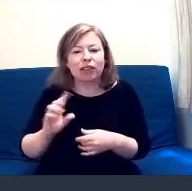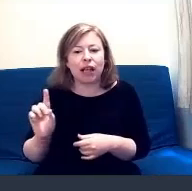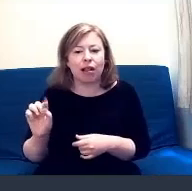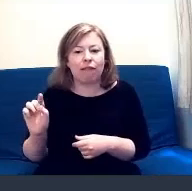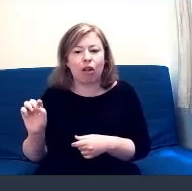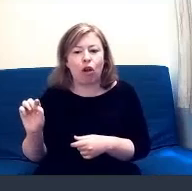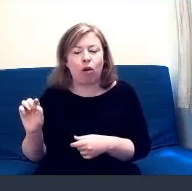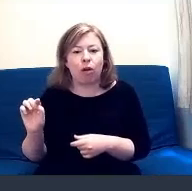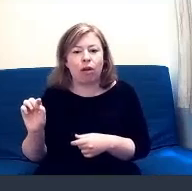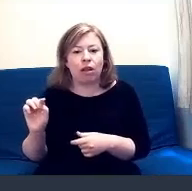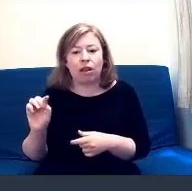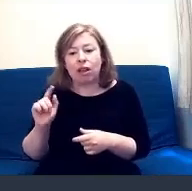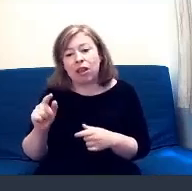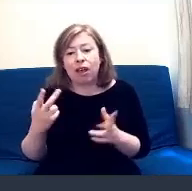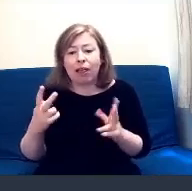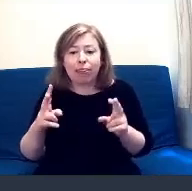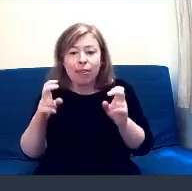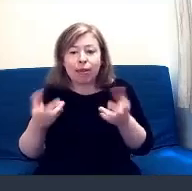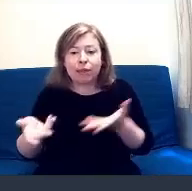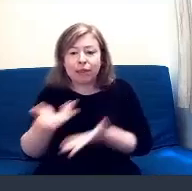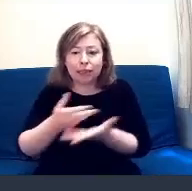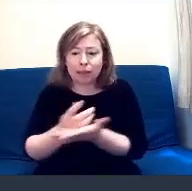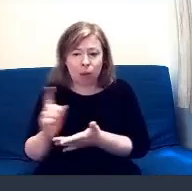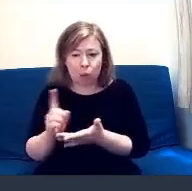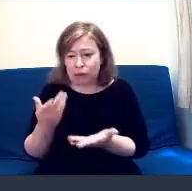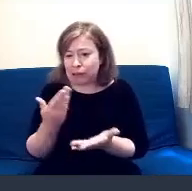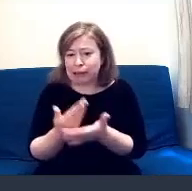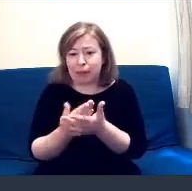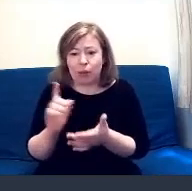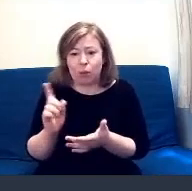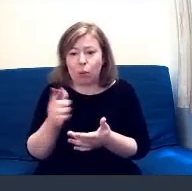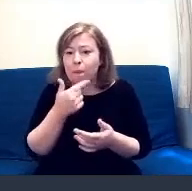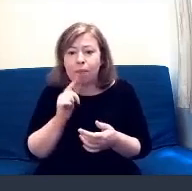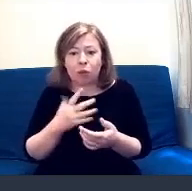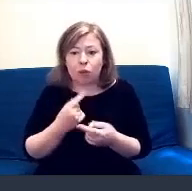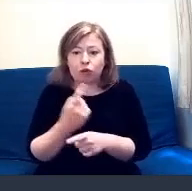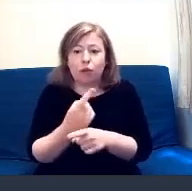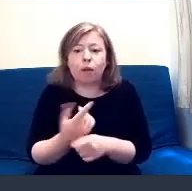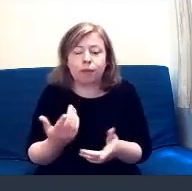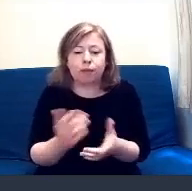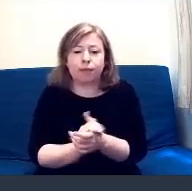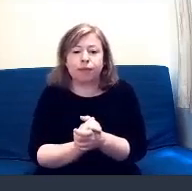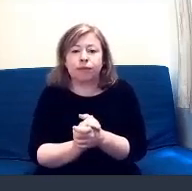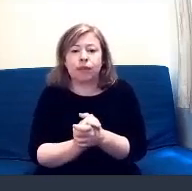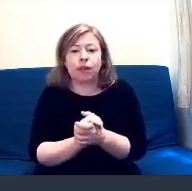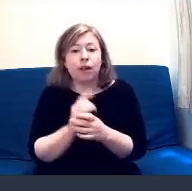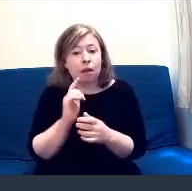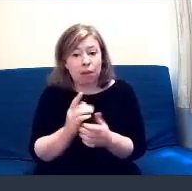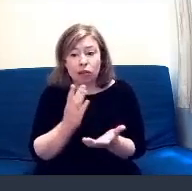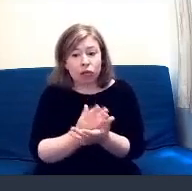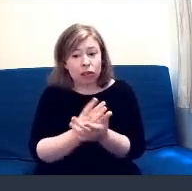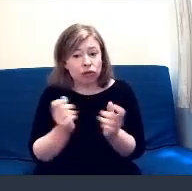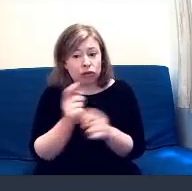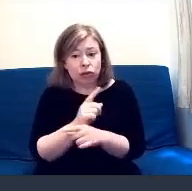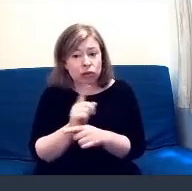the members and what their interests are. What's been kind of unusual is that we've actually expanded our membership because